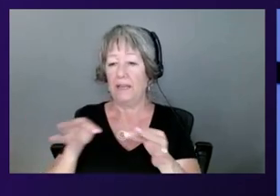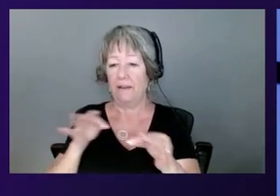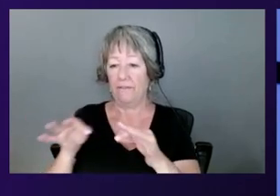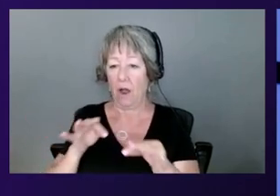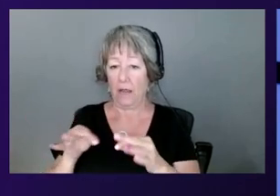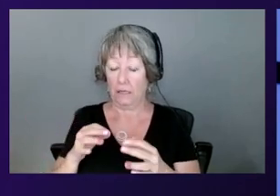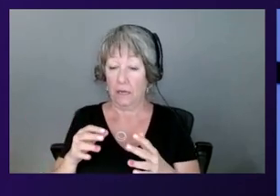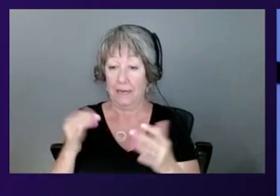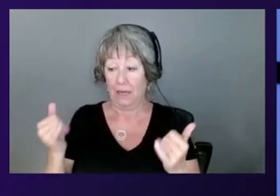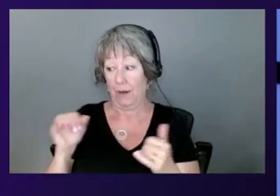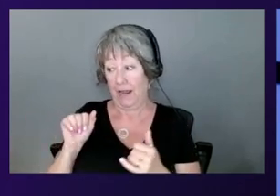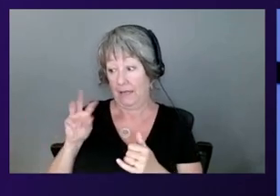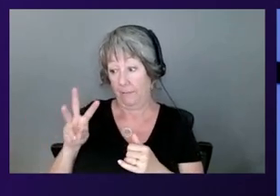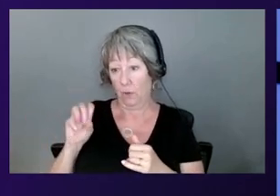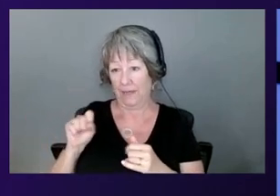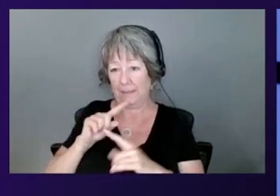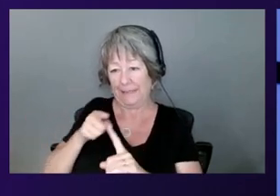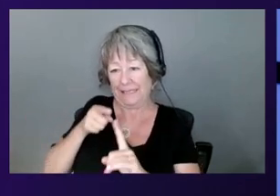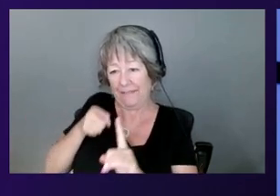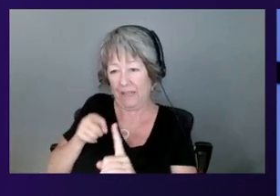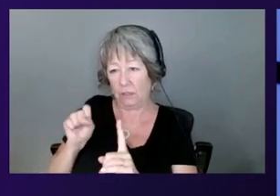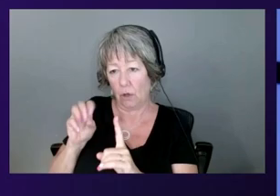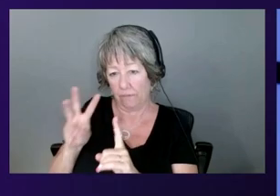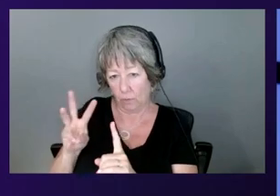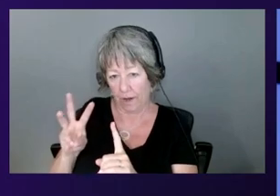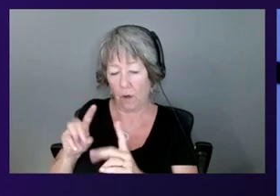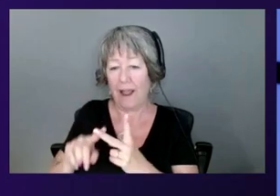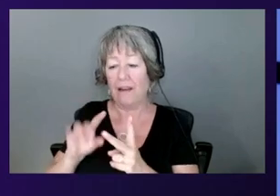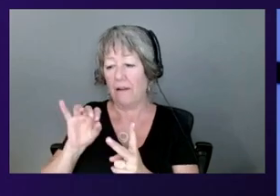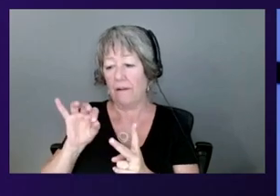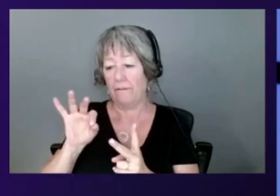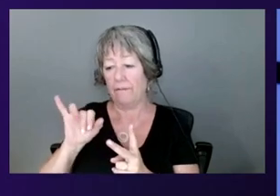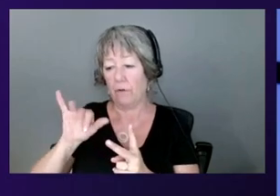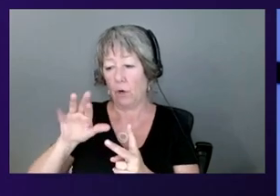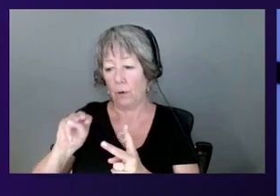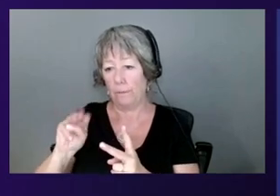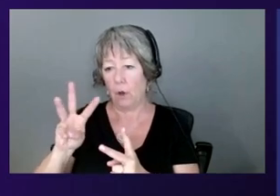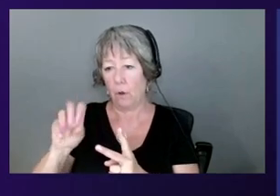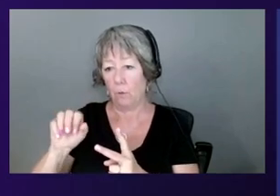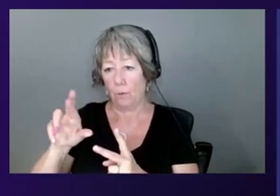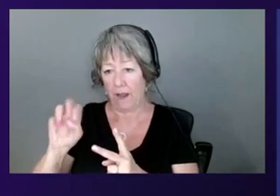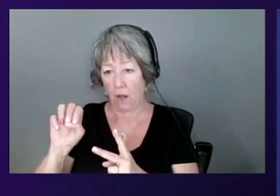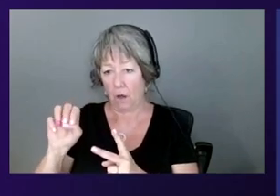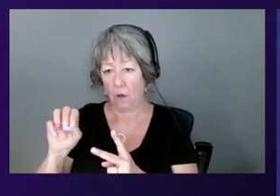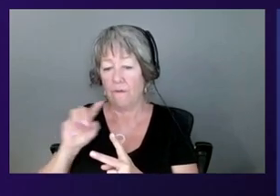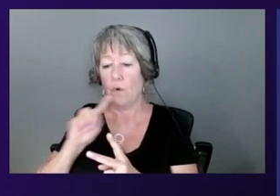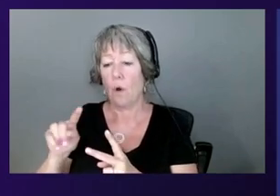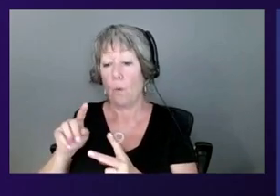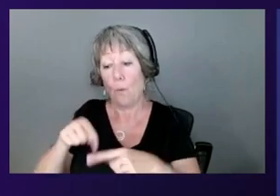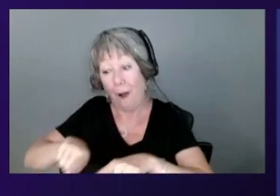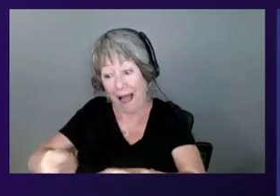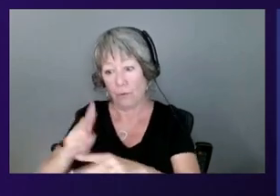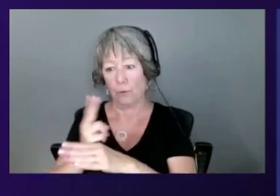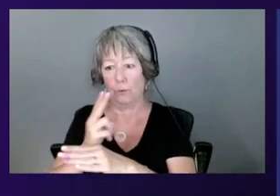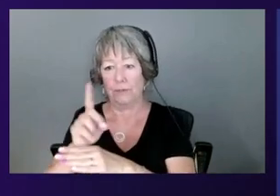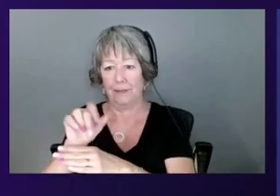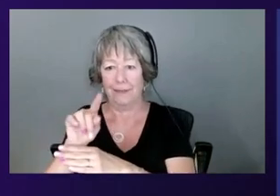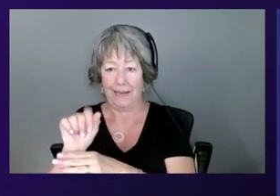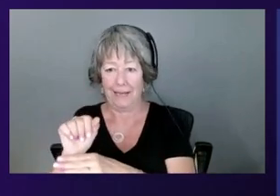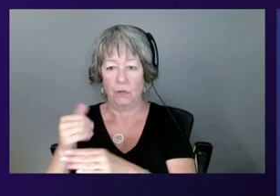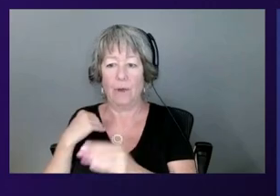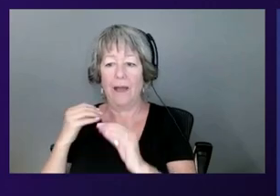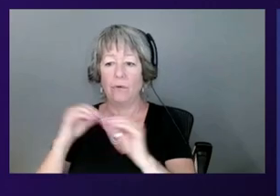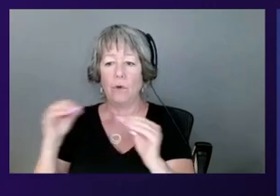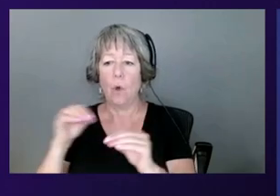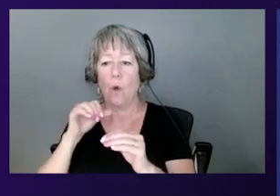hardware and associated firmware to protect data while it's in use from any unauthorized access. Essentially, we are extending the data